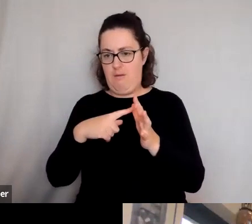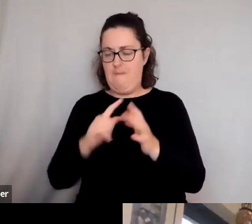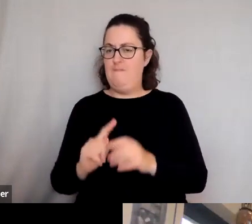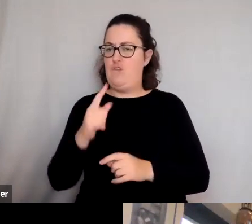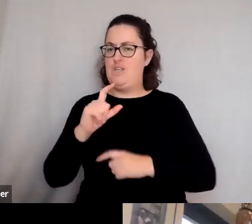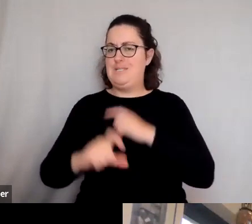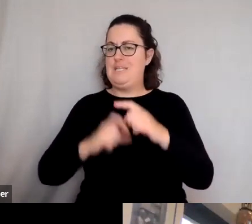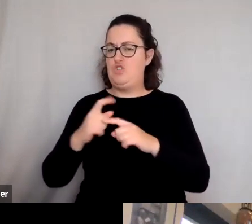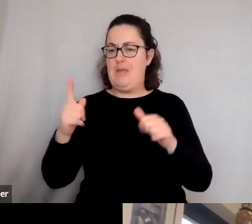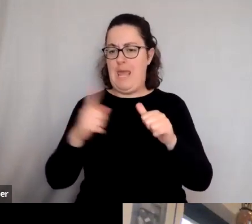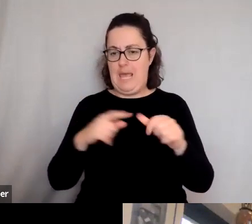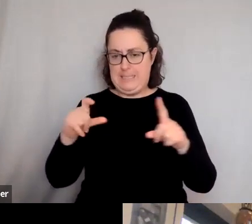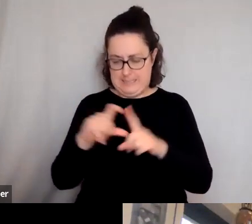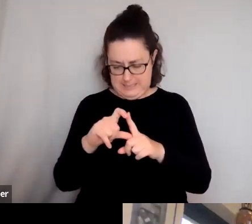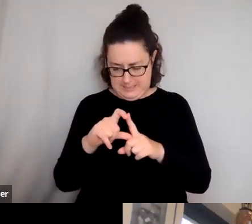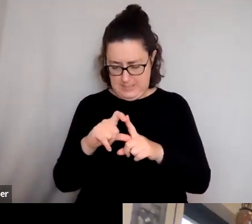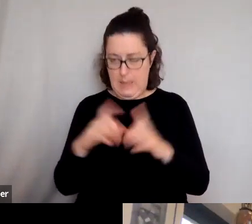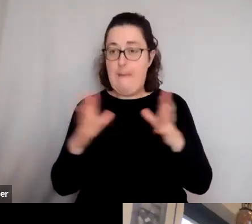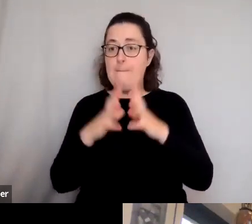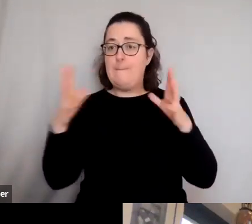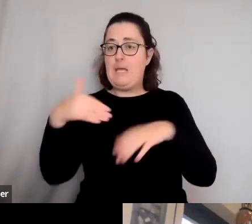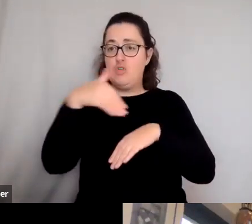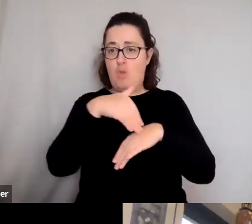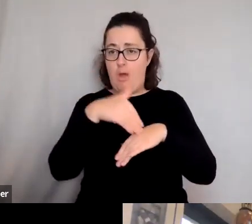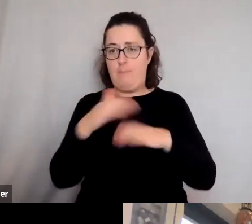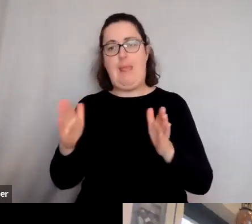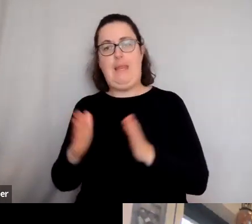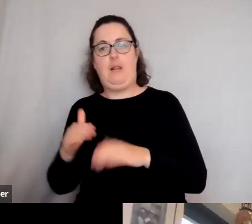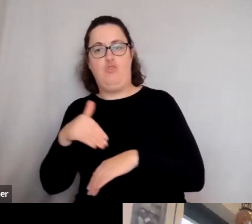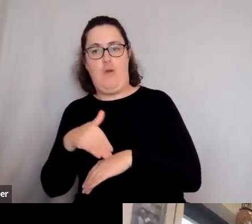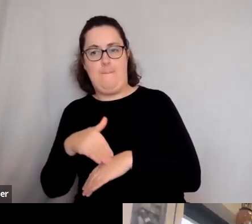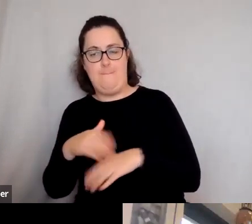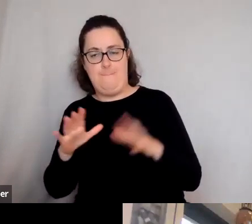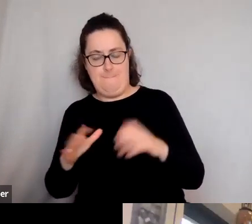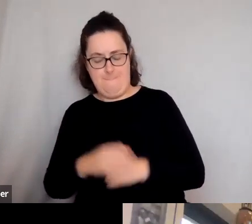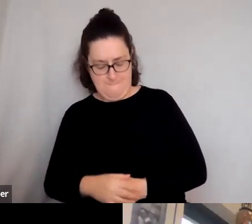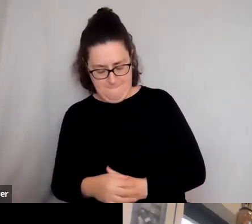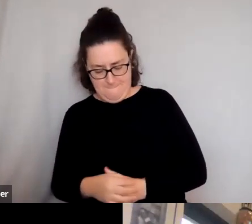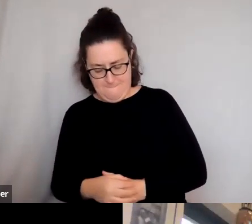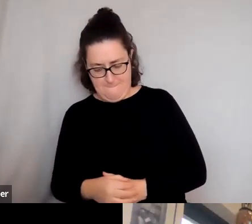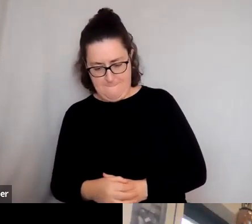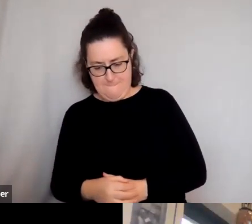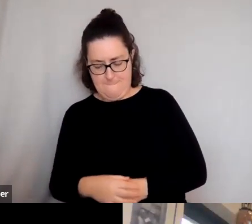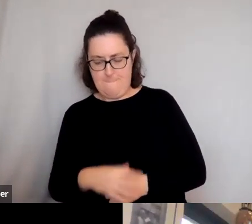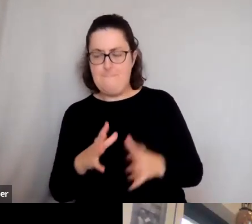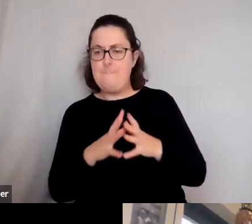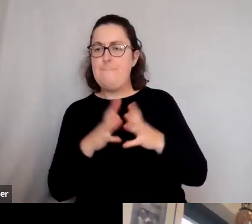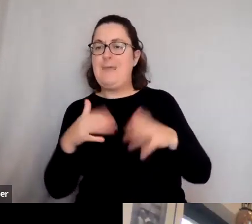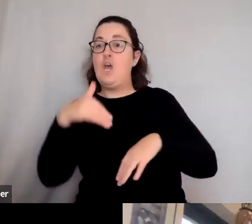he says, he's talking about big crimes and little crimes. And he says, big criminals,